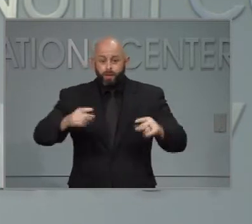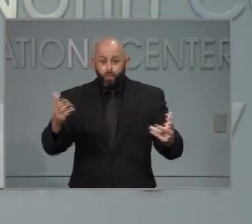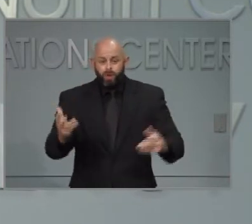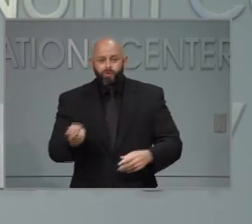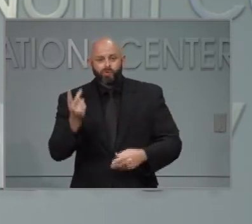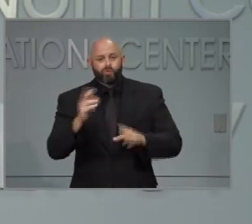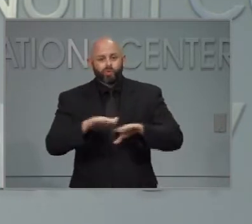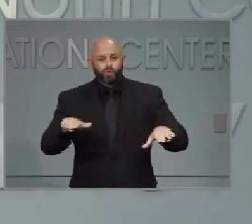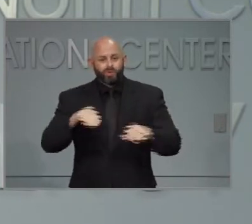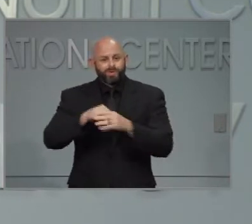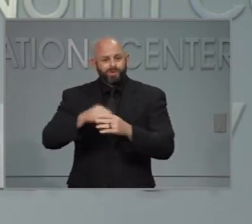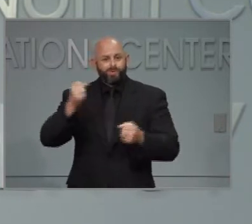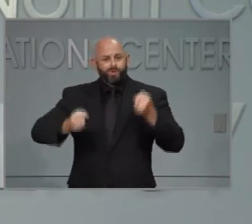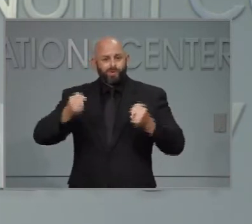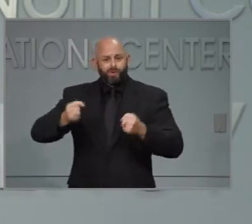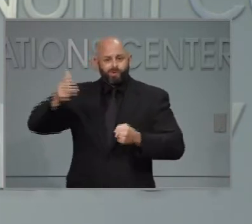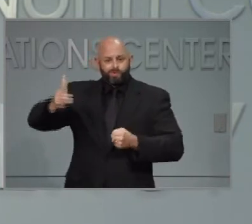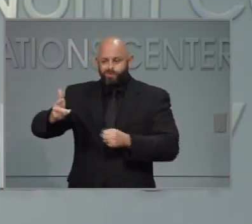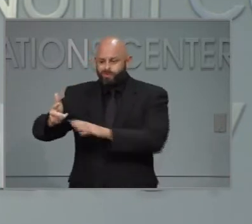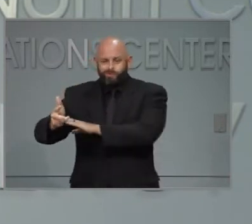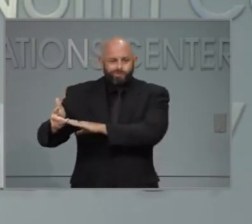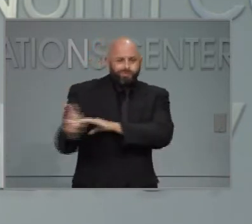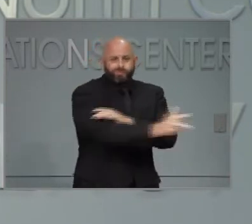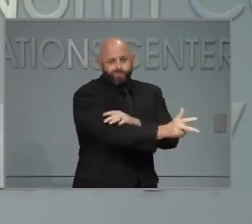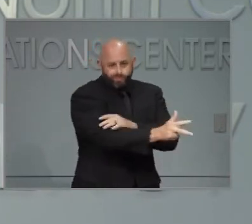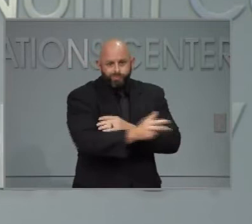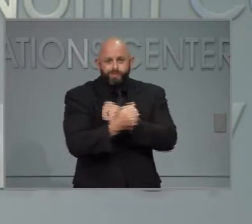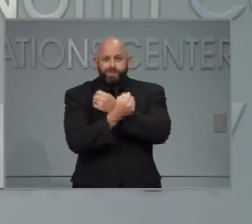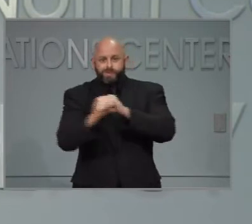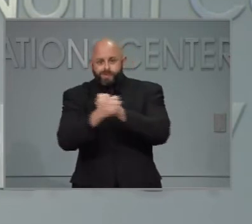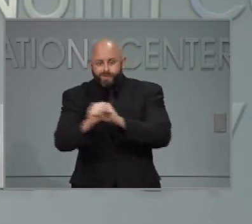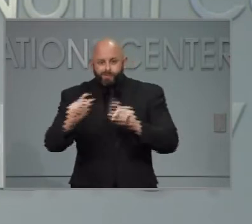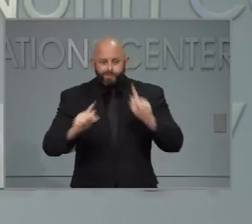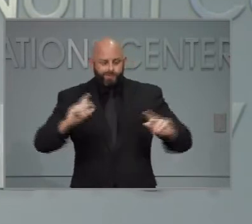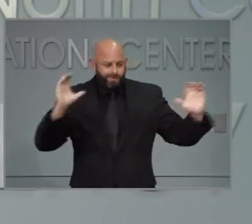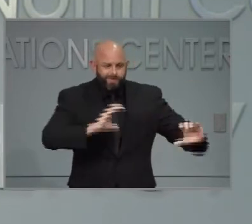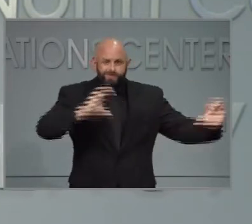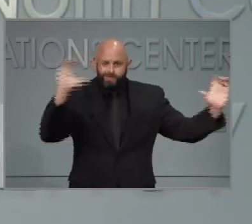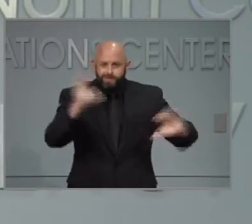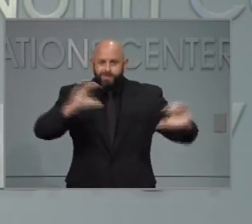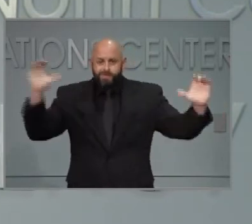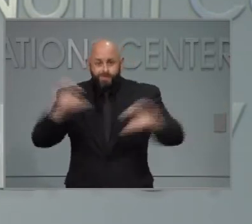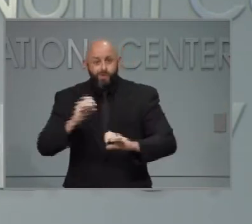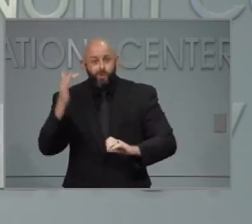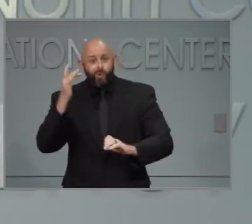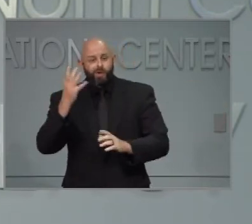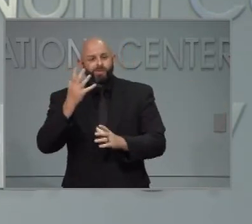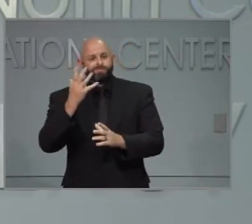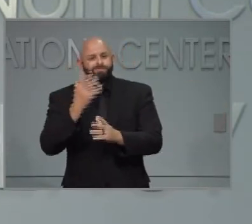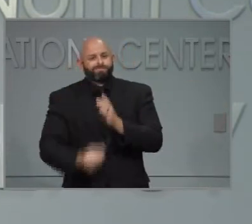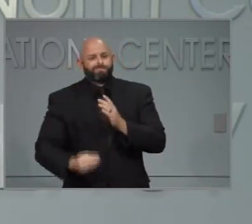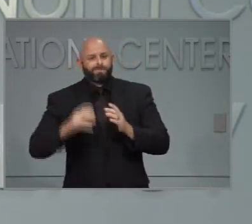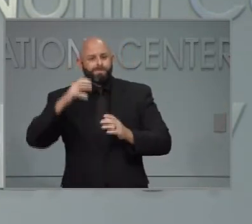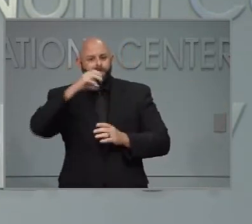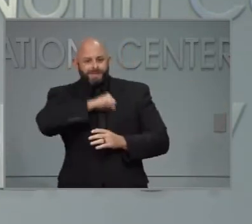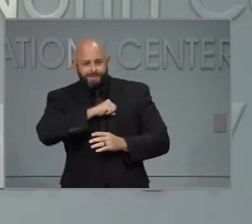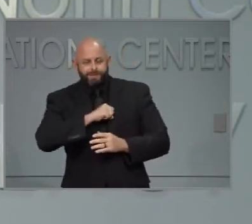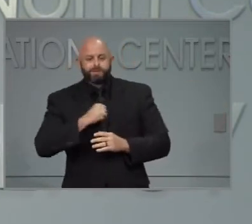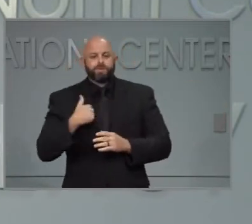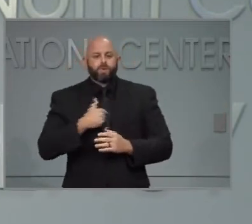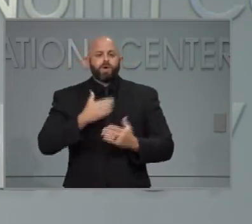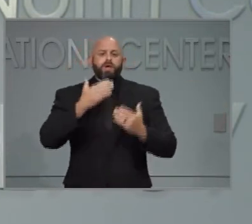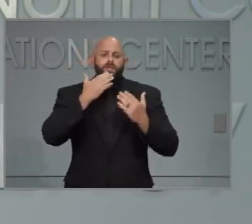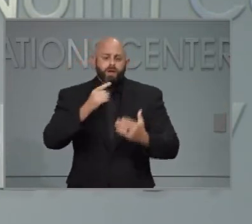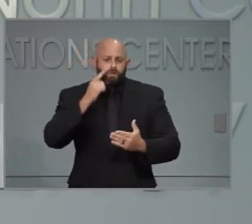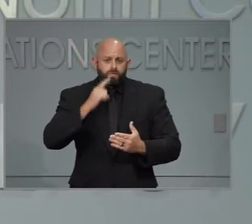swept away in a car and rescue crews continue an aggressive search to find them. We're thankful for our